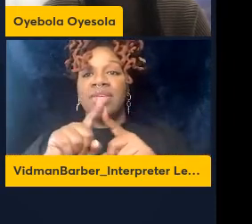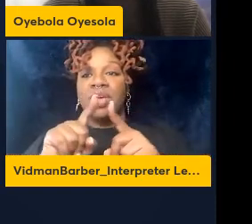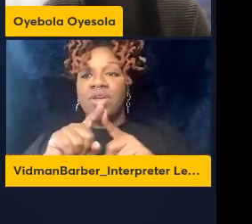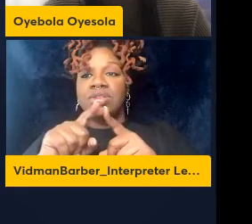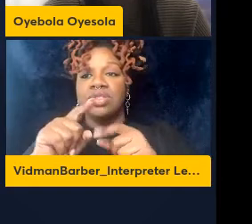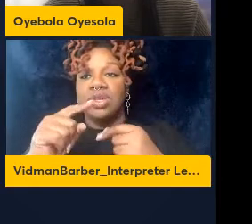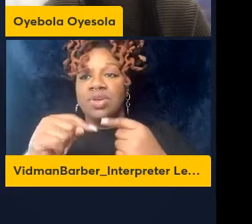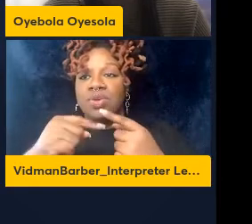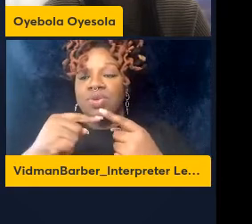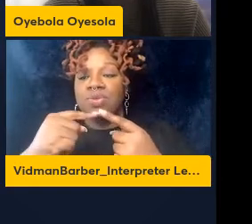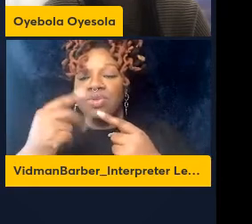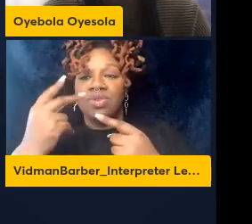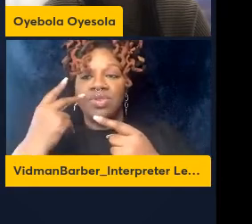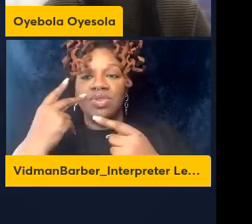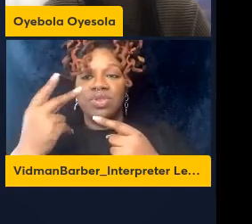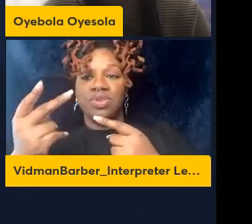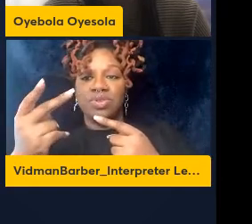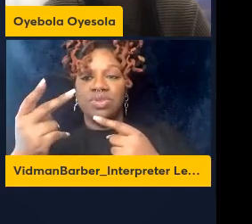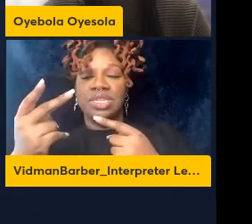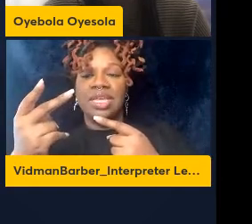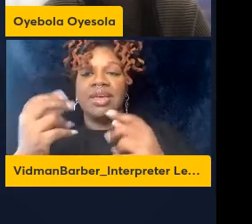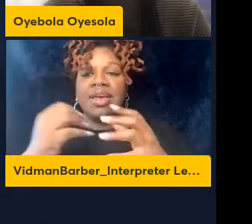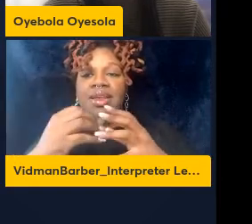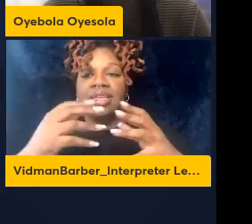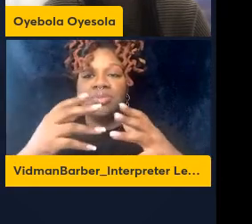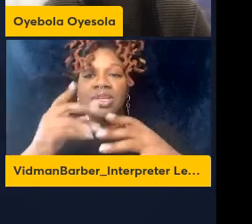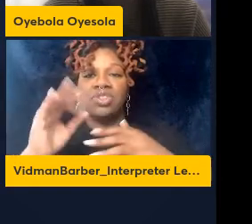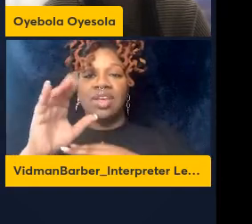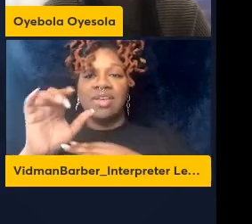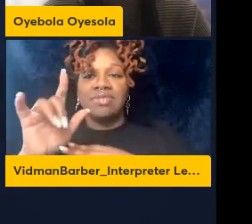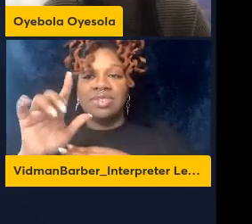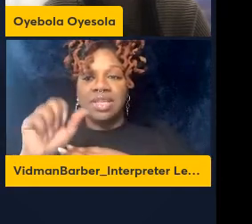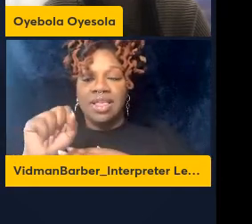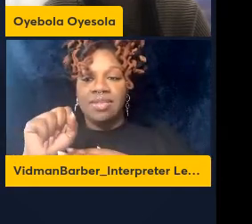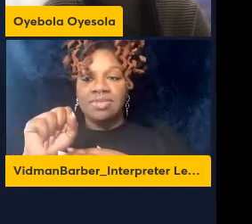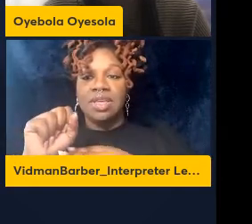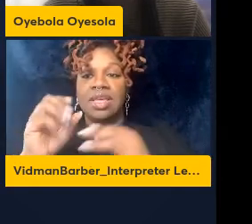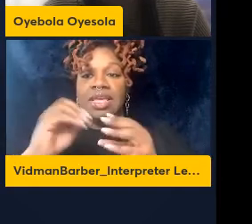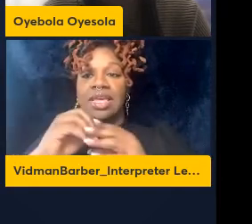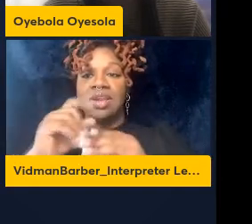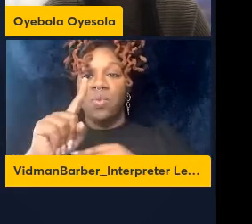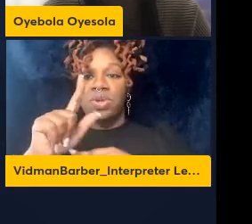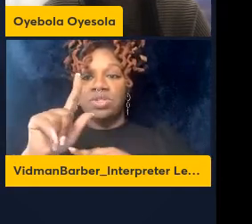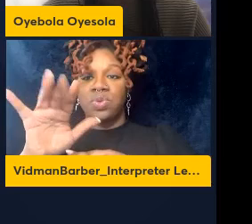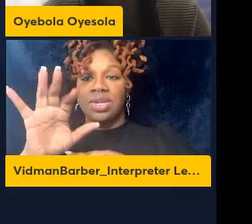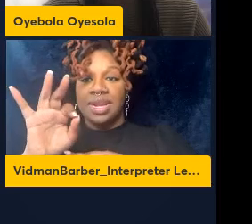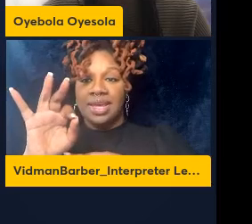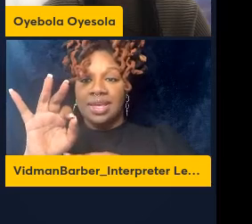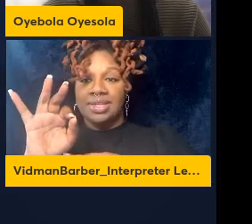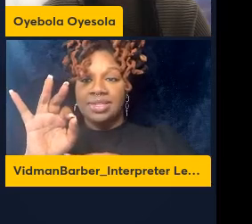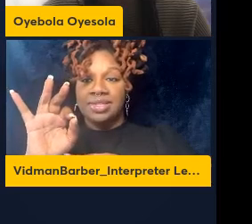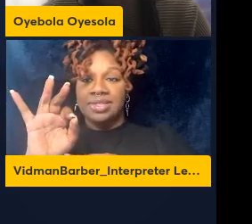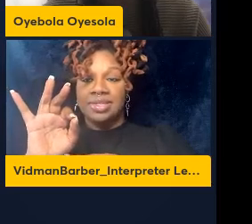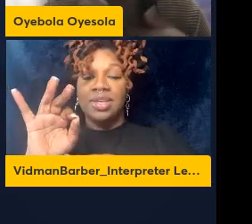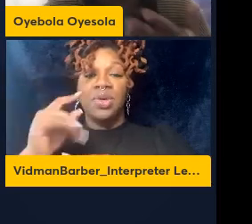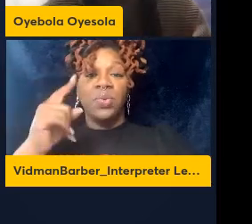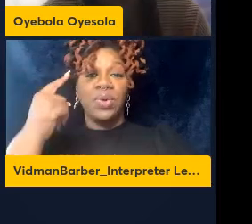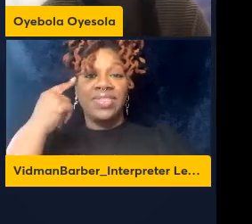expansion of cells in the 129 and we think that this